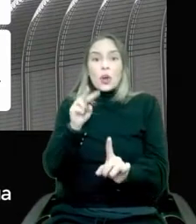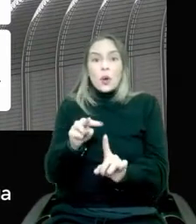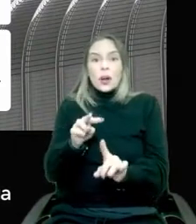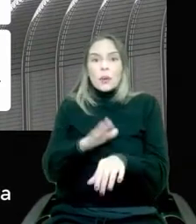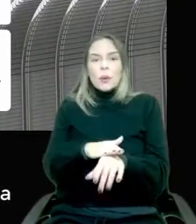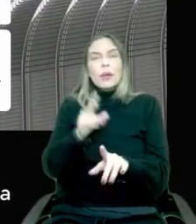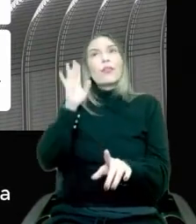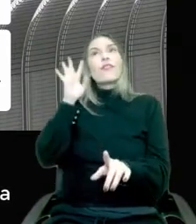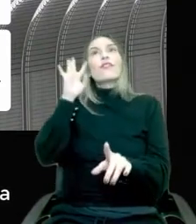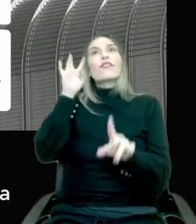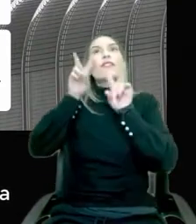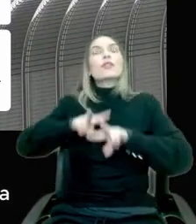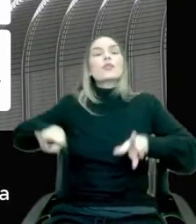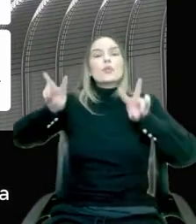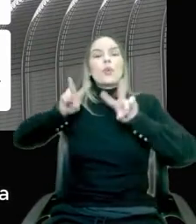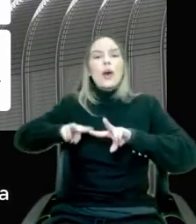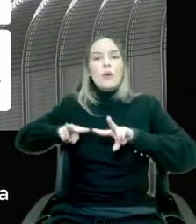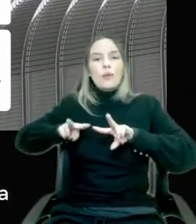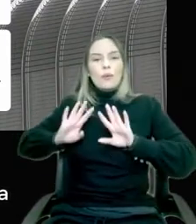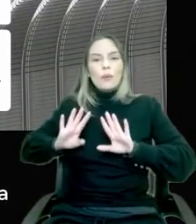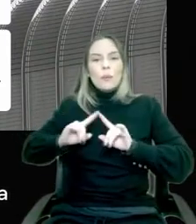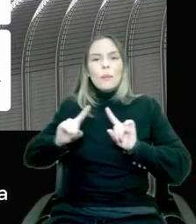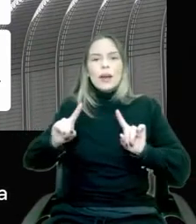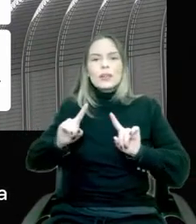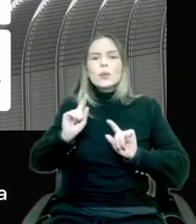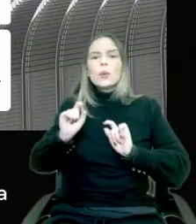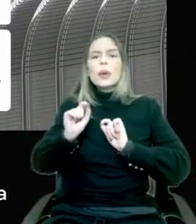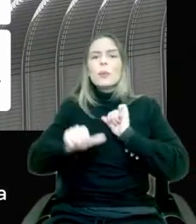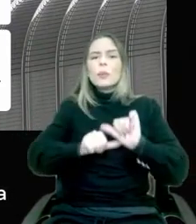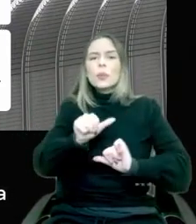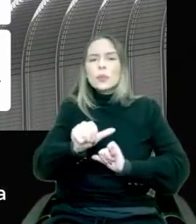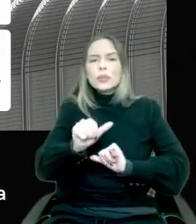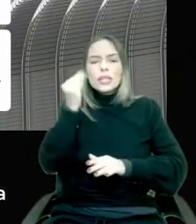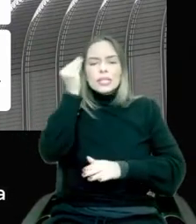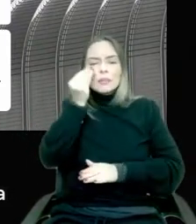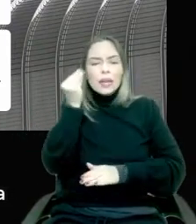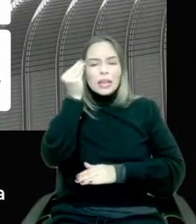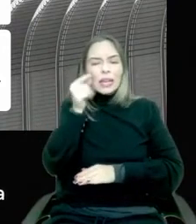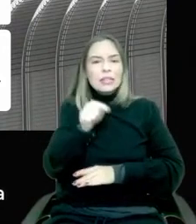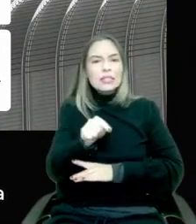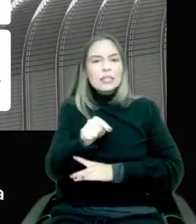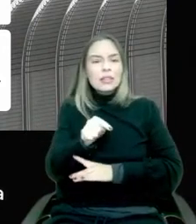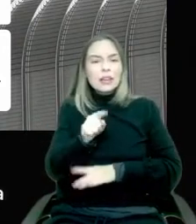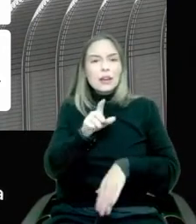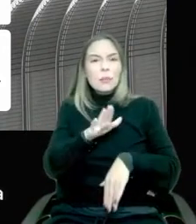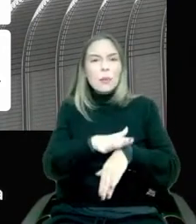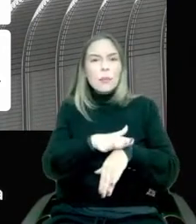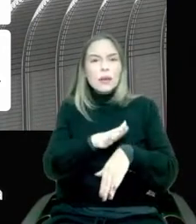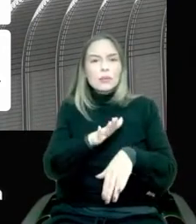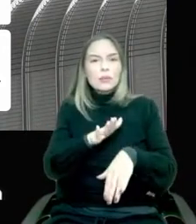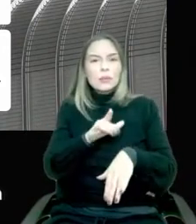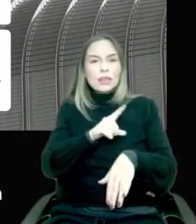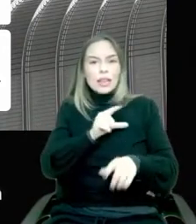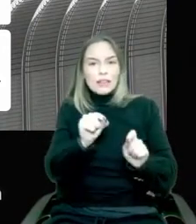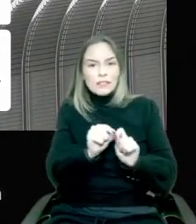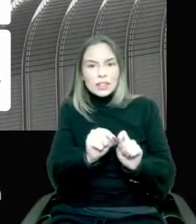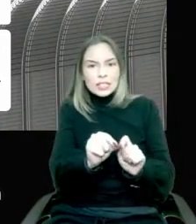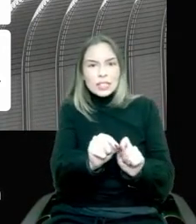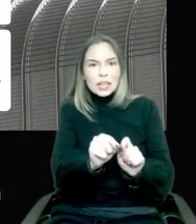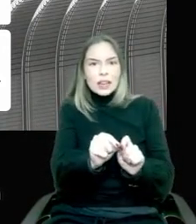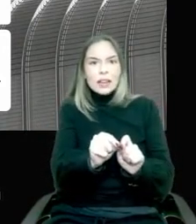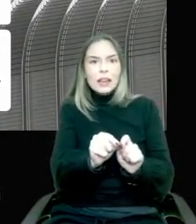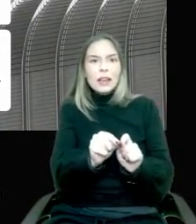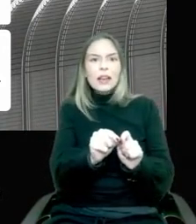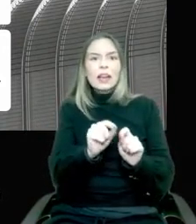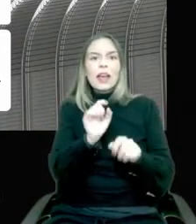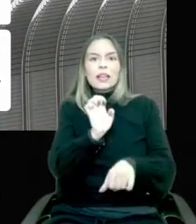What if I could change that service experience you have instead of having to go to the dealer and have to wait for two hours?